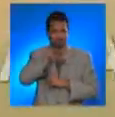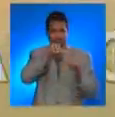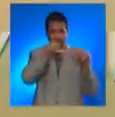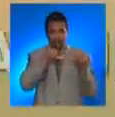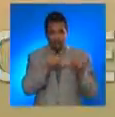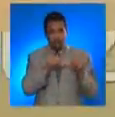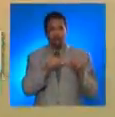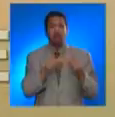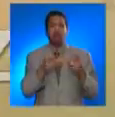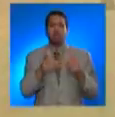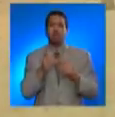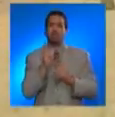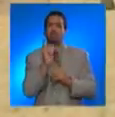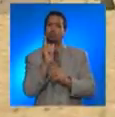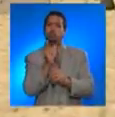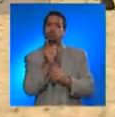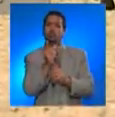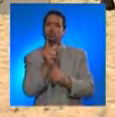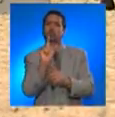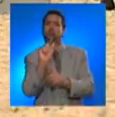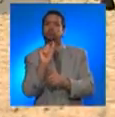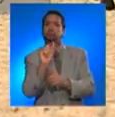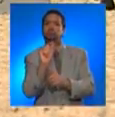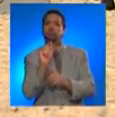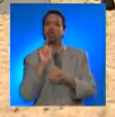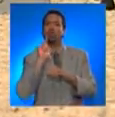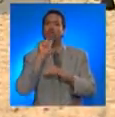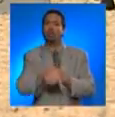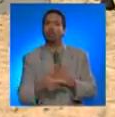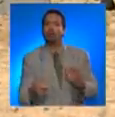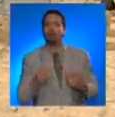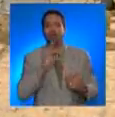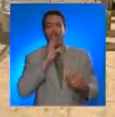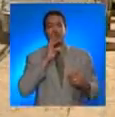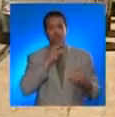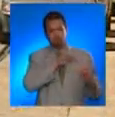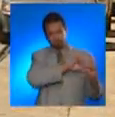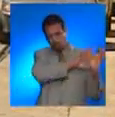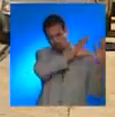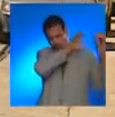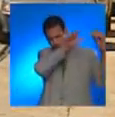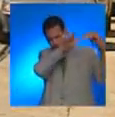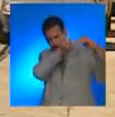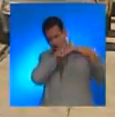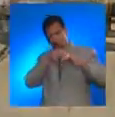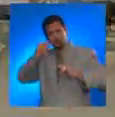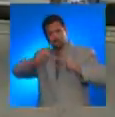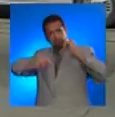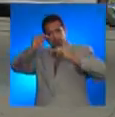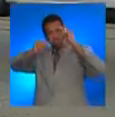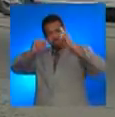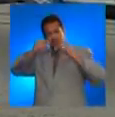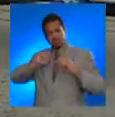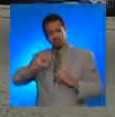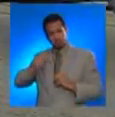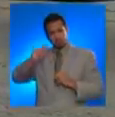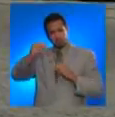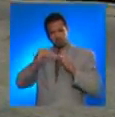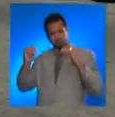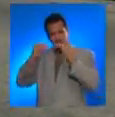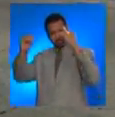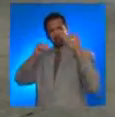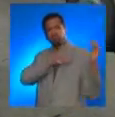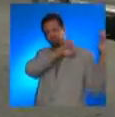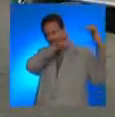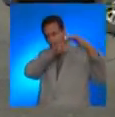In Mayaguez, where the tsunami arrived at an estimated 20 minutes after the earthquake was felt, the lower floors of buildings located